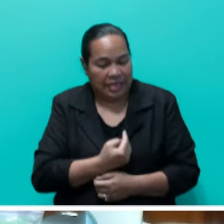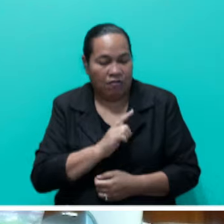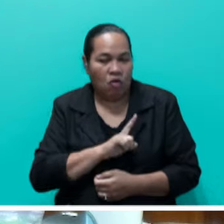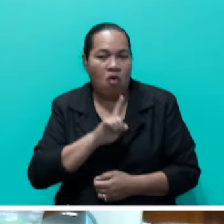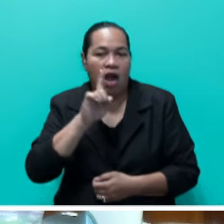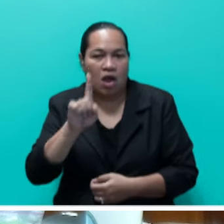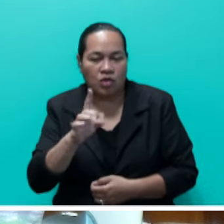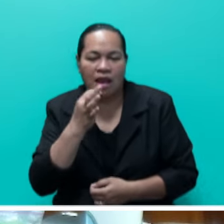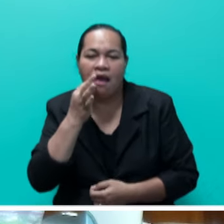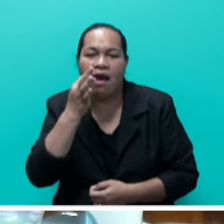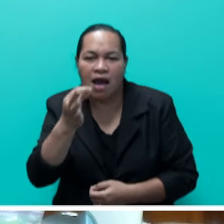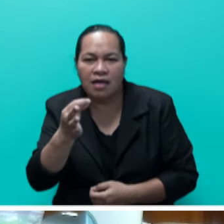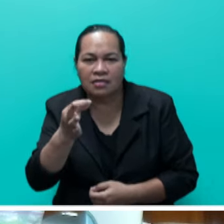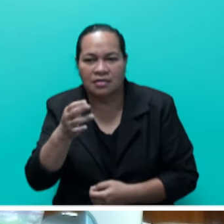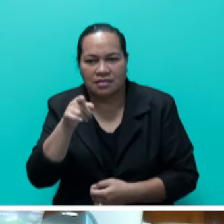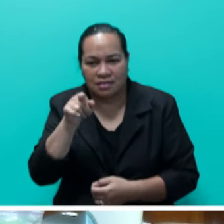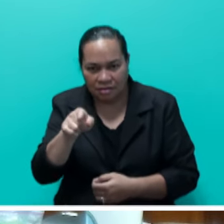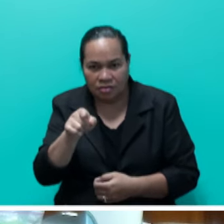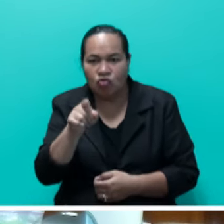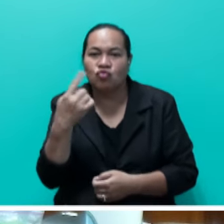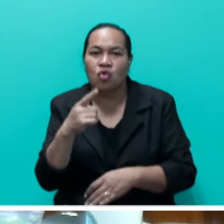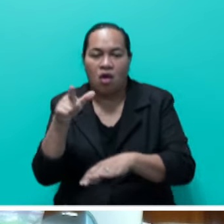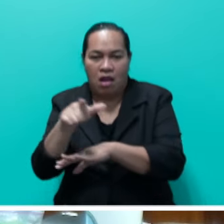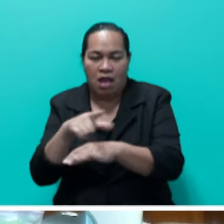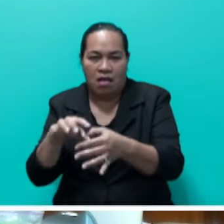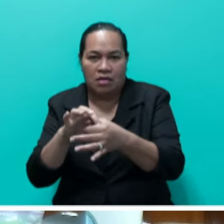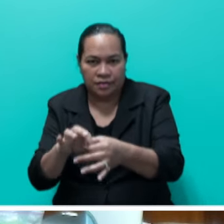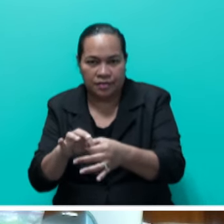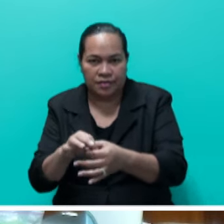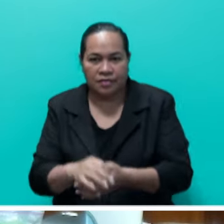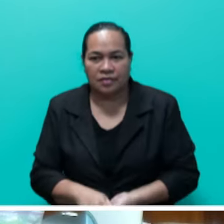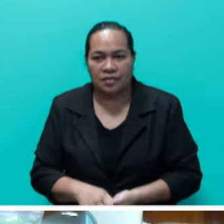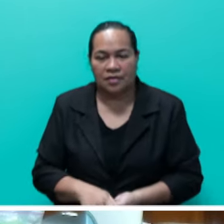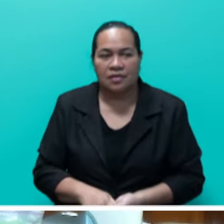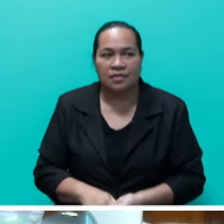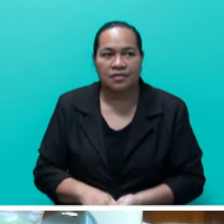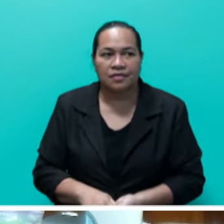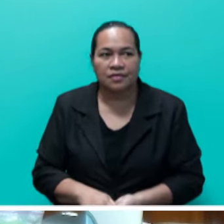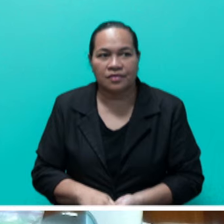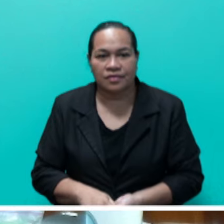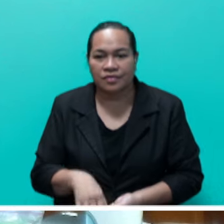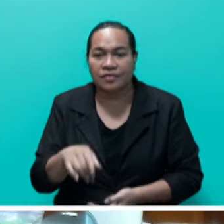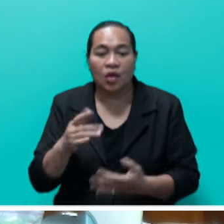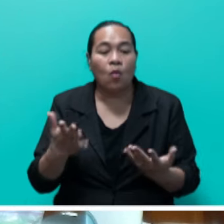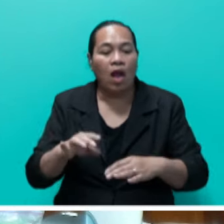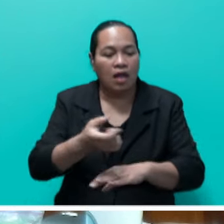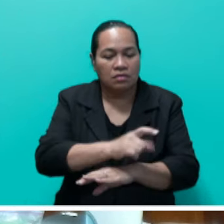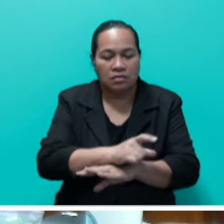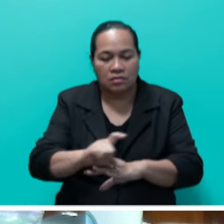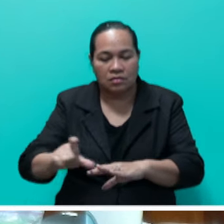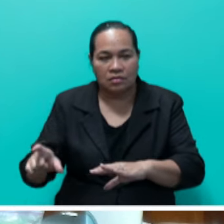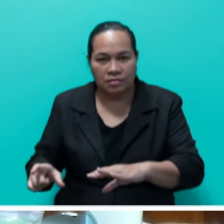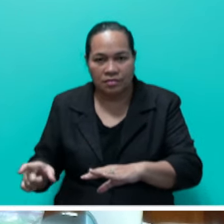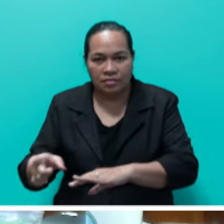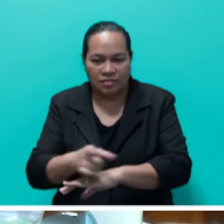obtain the necessary waiver from those who enjoy the fishing rights over the foreshore that they have applied for.